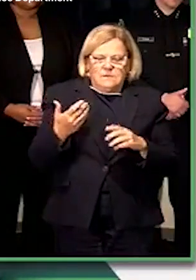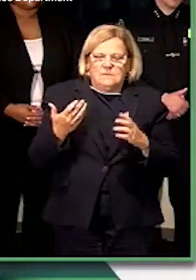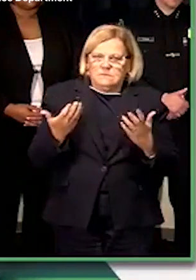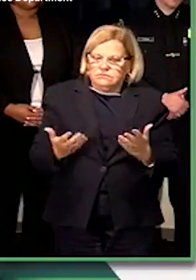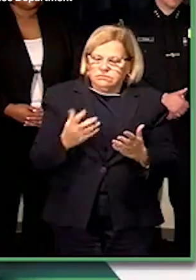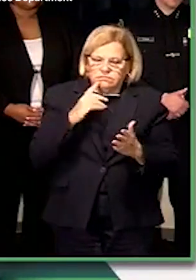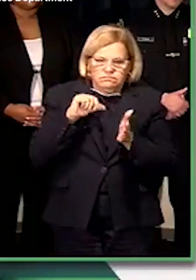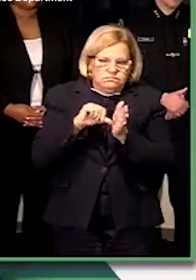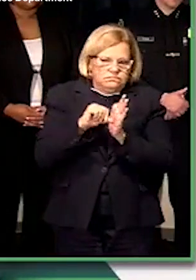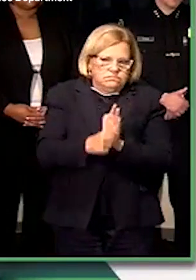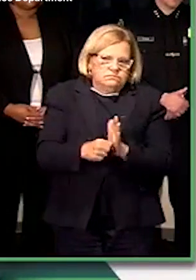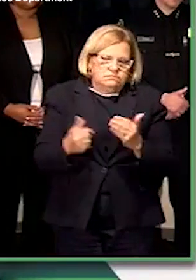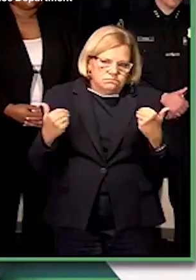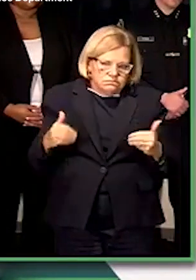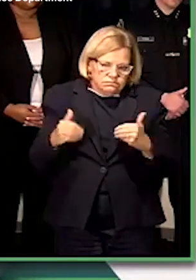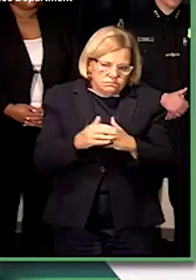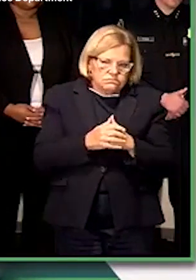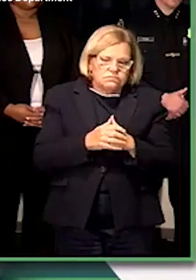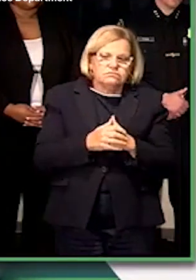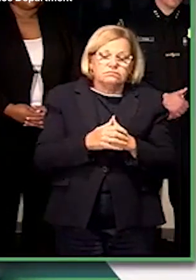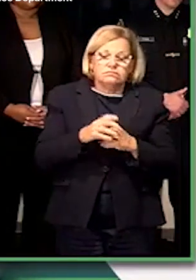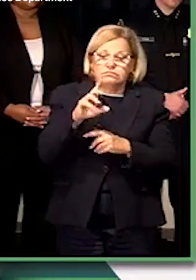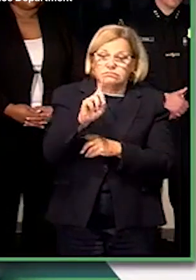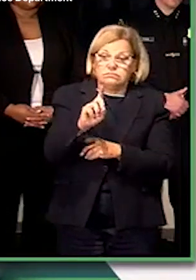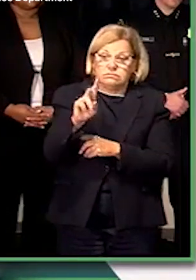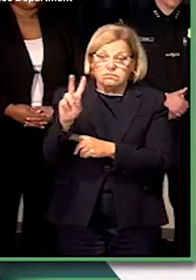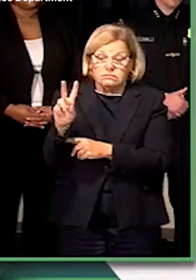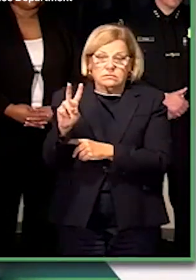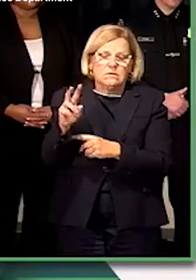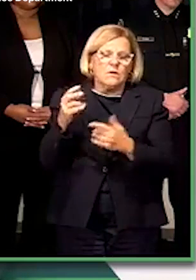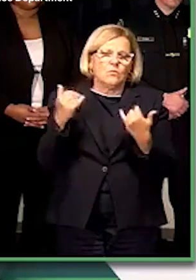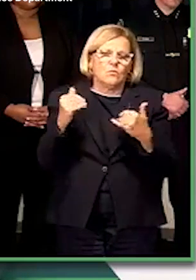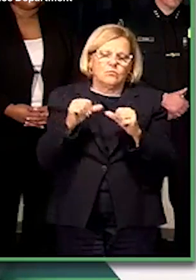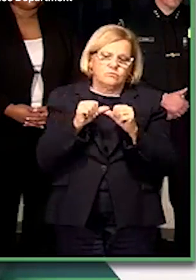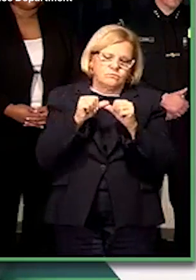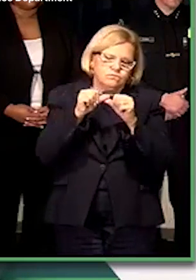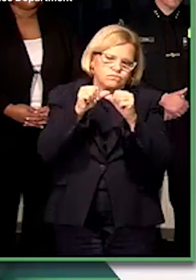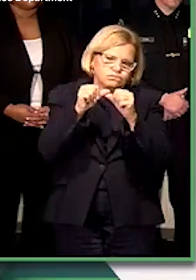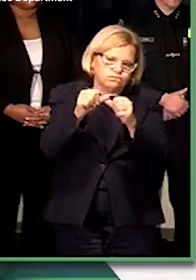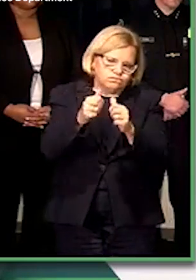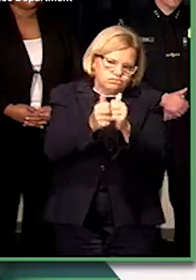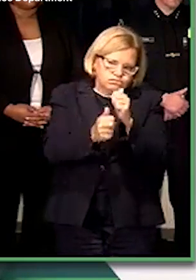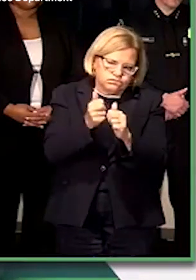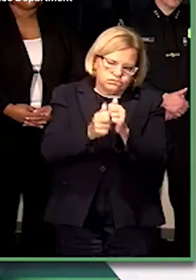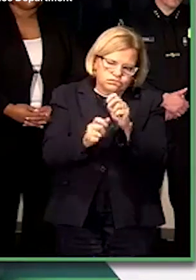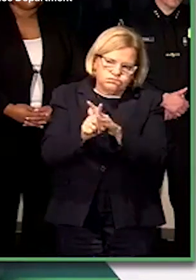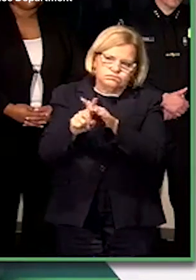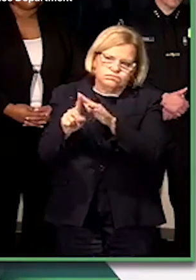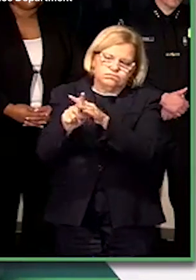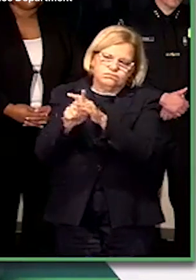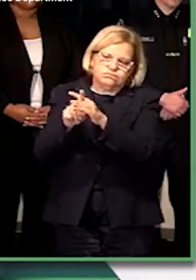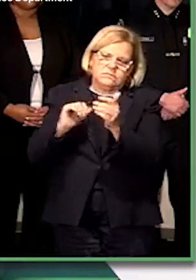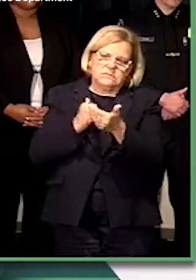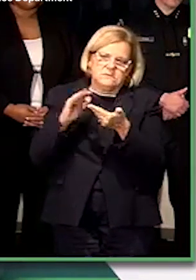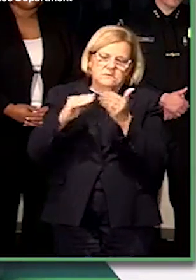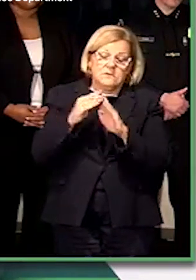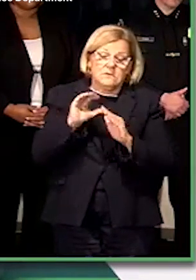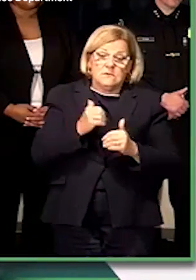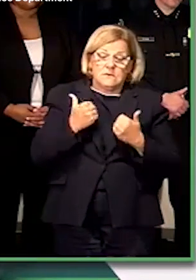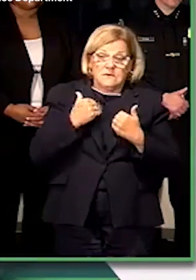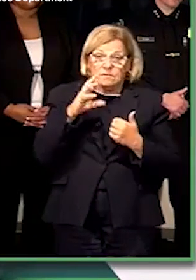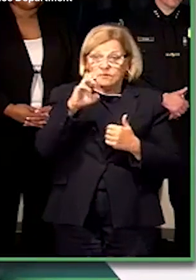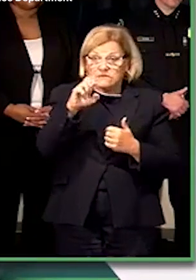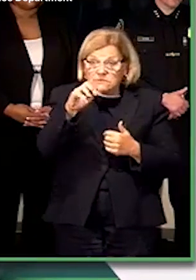stress it enough. Domestic violence continues to be a problem in our community. We have resources.